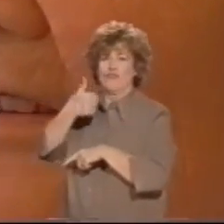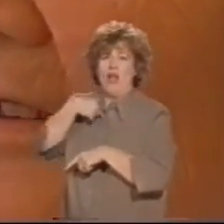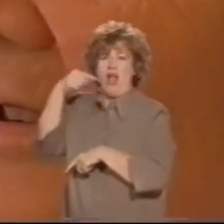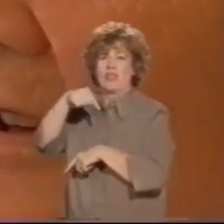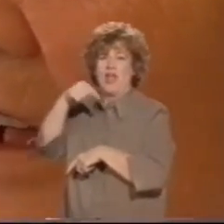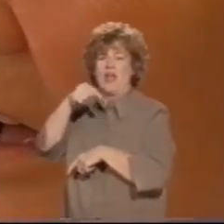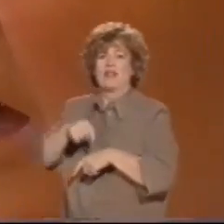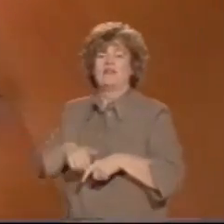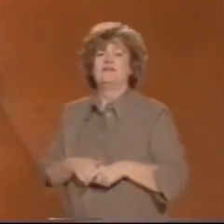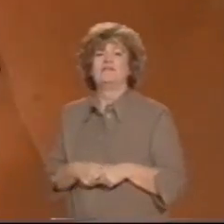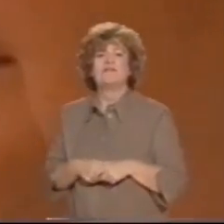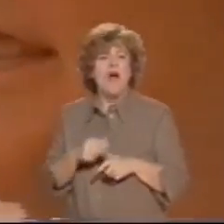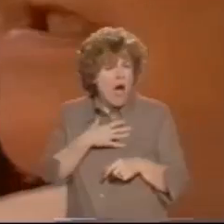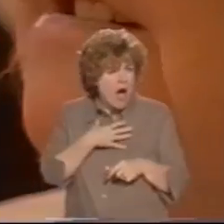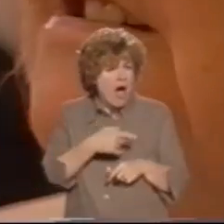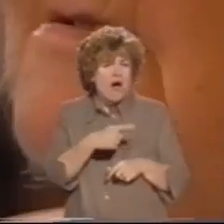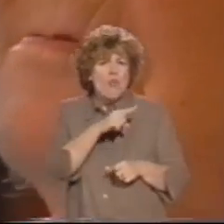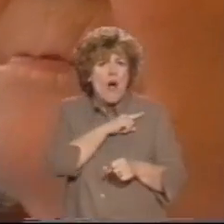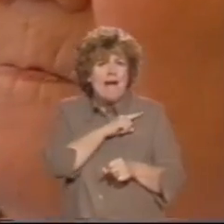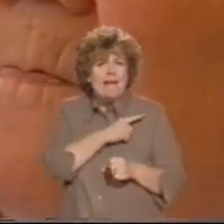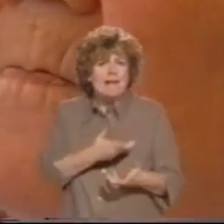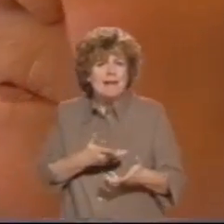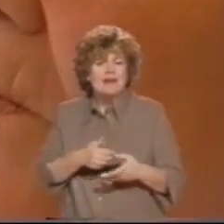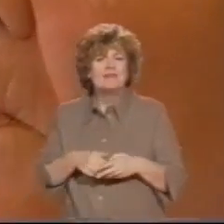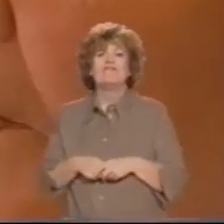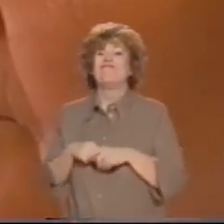Yes. Why's that? Well, it...